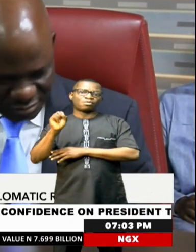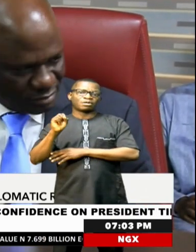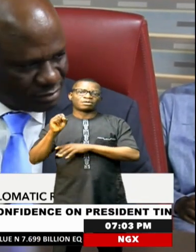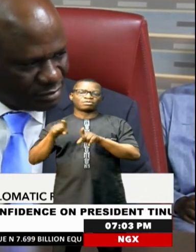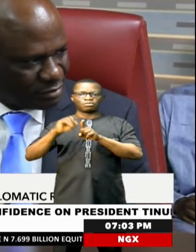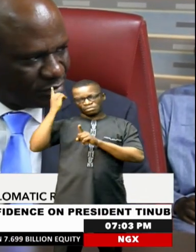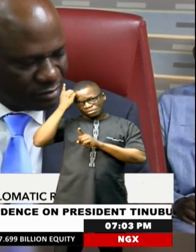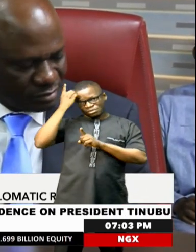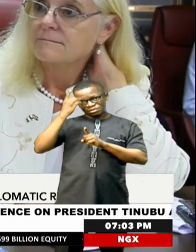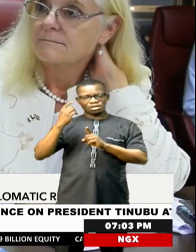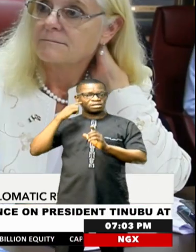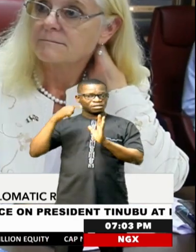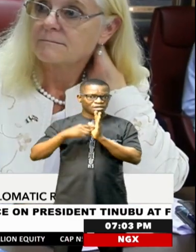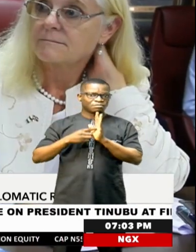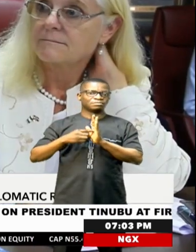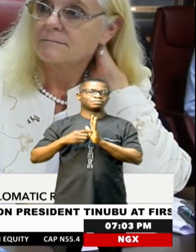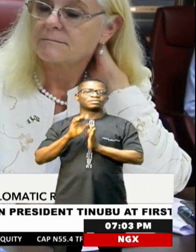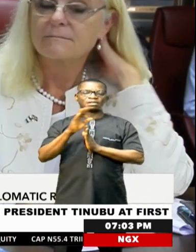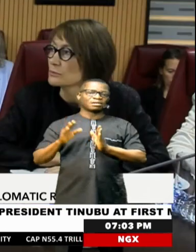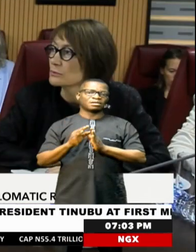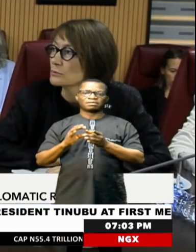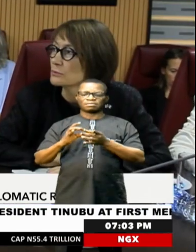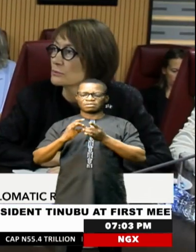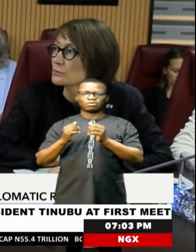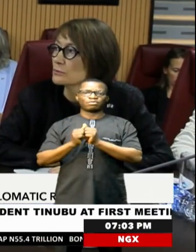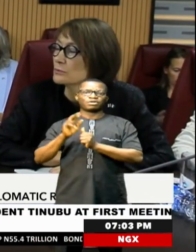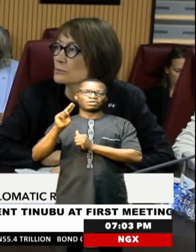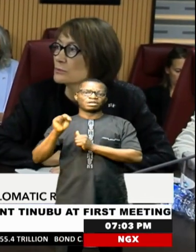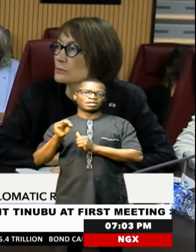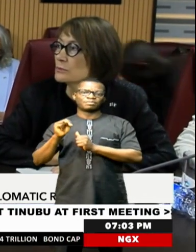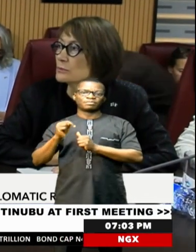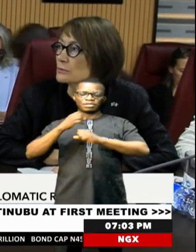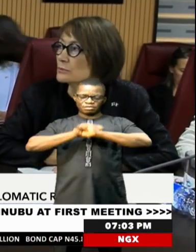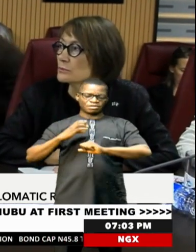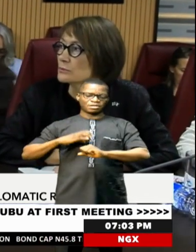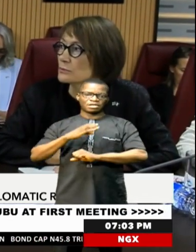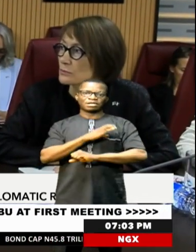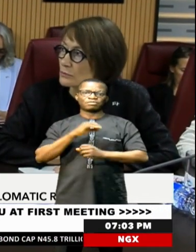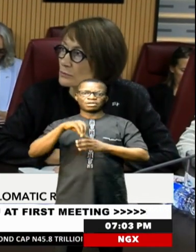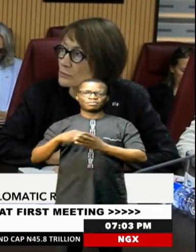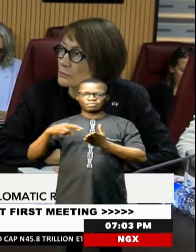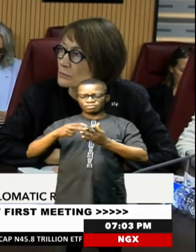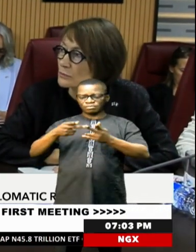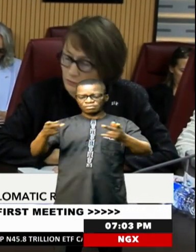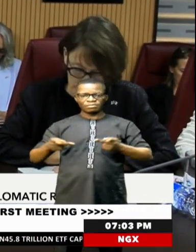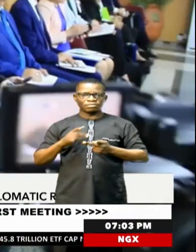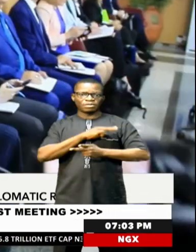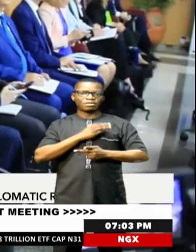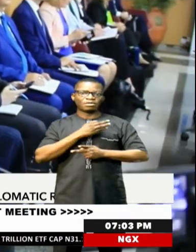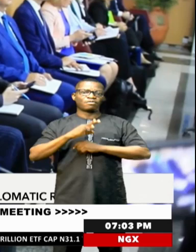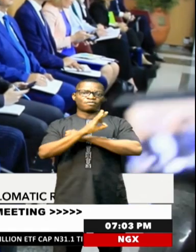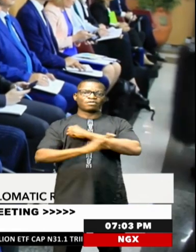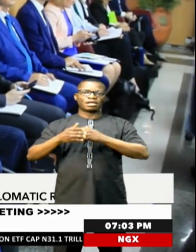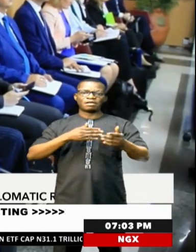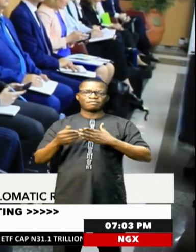reaffirmed the Nordic region's support for his slot for Africa in the United Nations Security Council, a disposition Minister of Foreign Affairs, Yusuf Tugur,